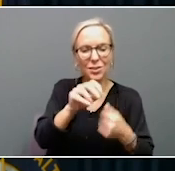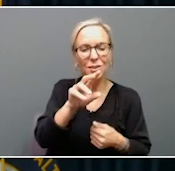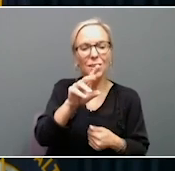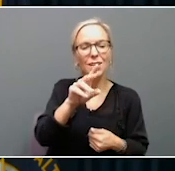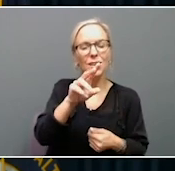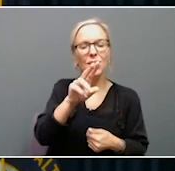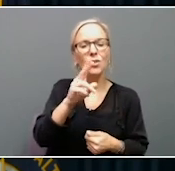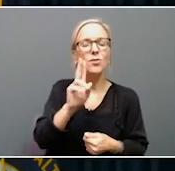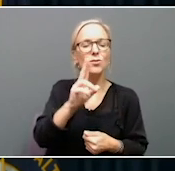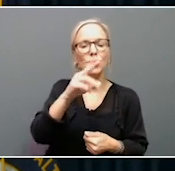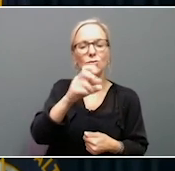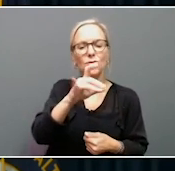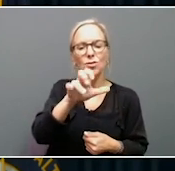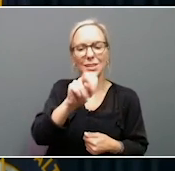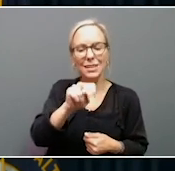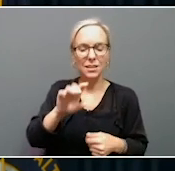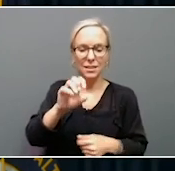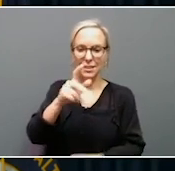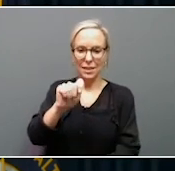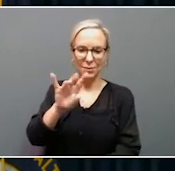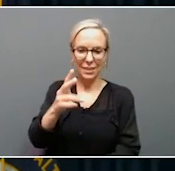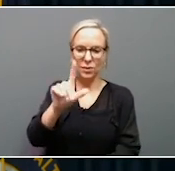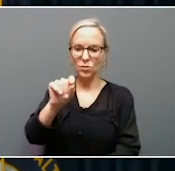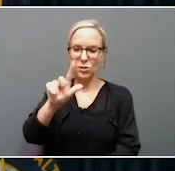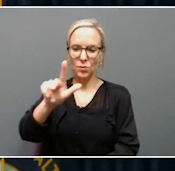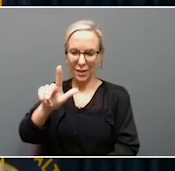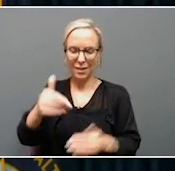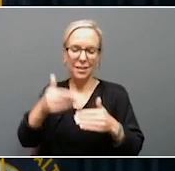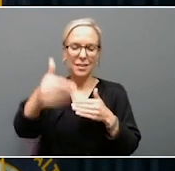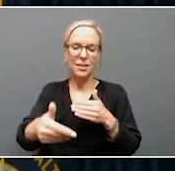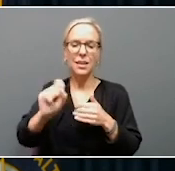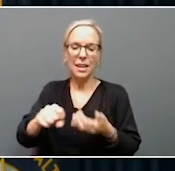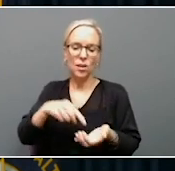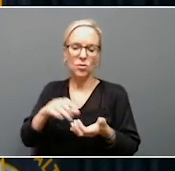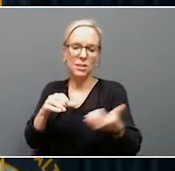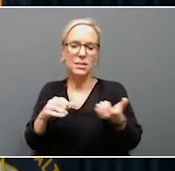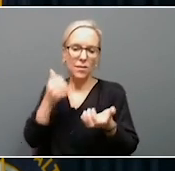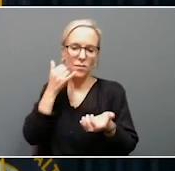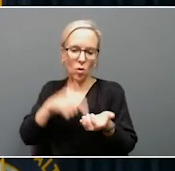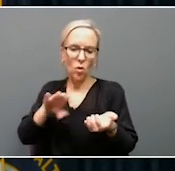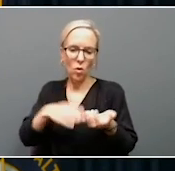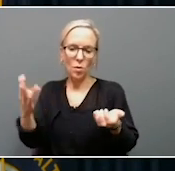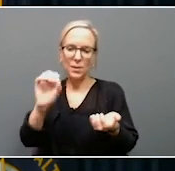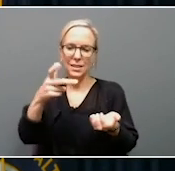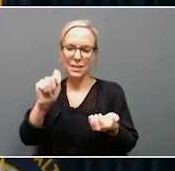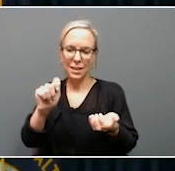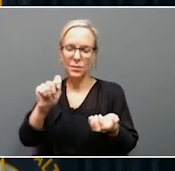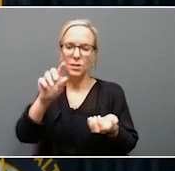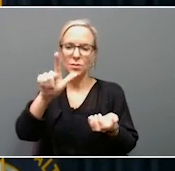can open Thursday, September 7th, 2023, followed by mobile applications Thursday, September 28th, 2023.